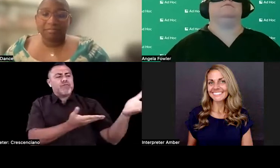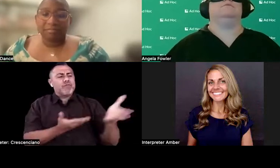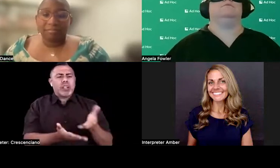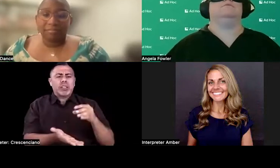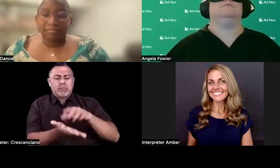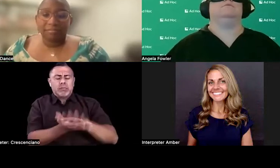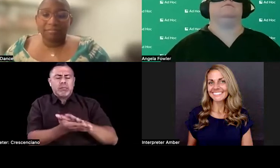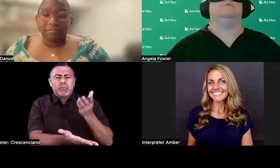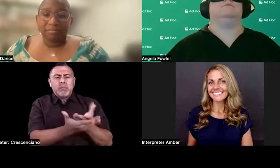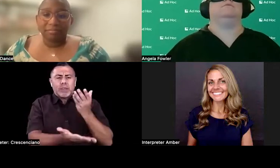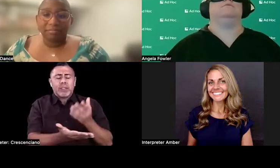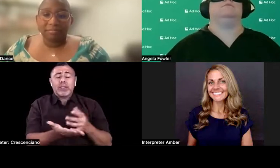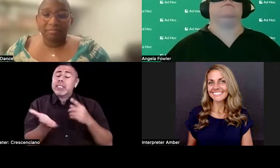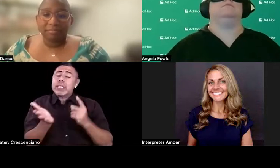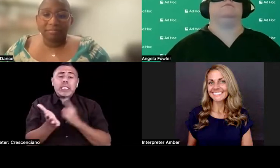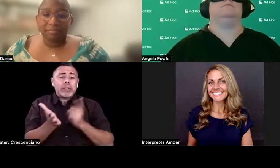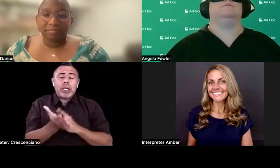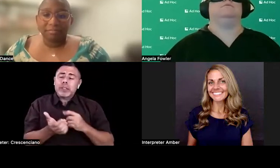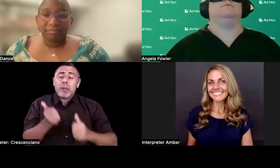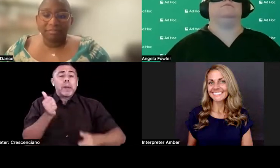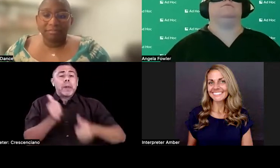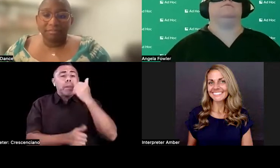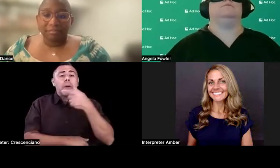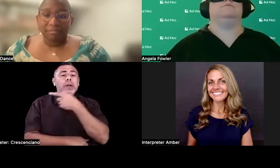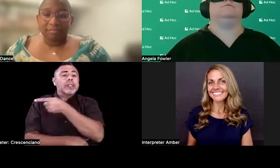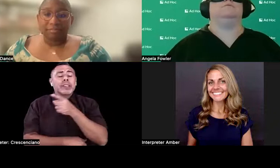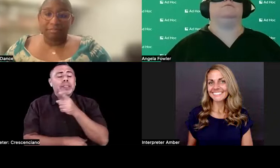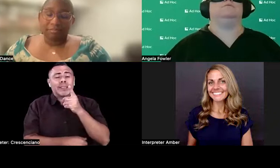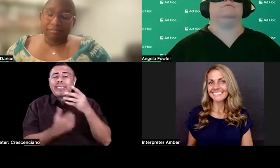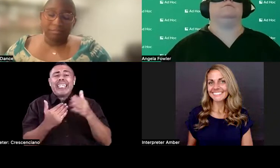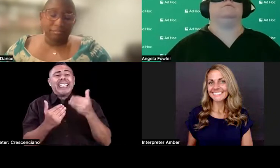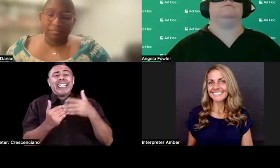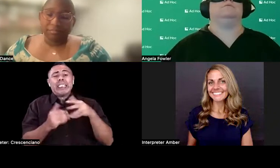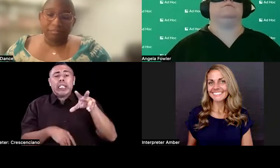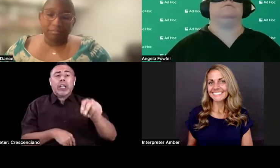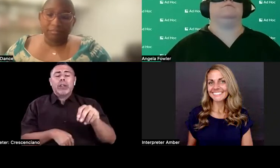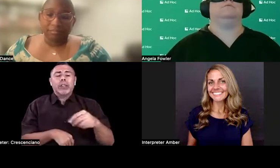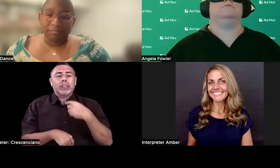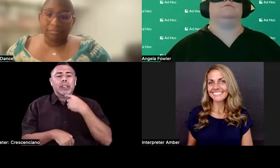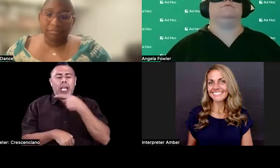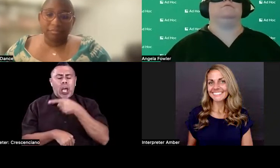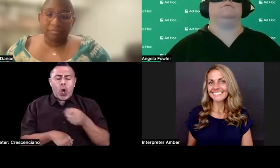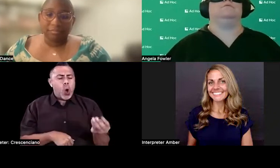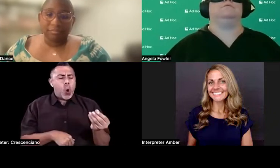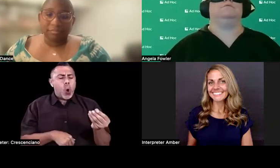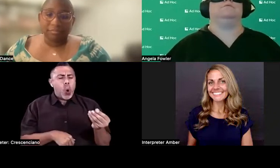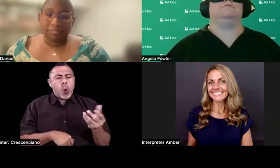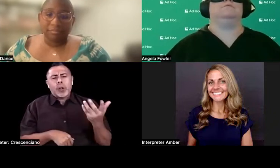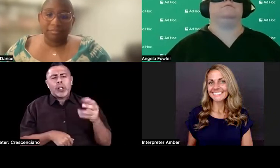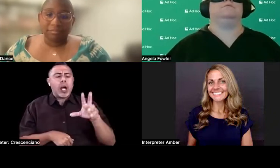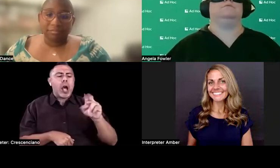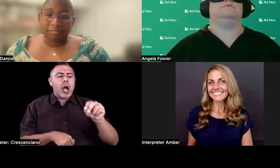to know is claiming that something is an undue burden, which is the most vague, you know,